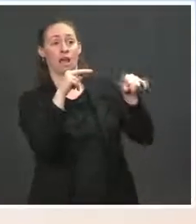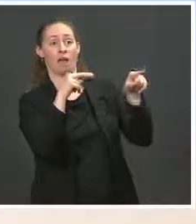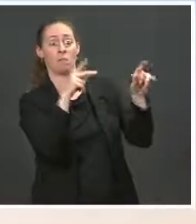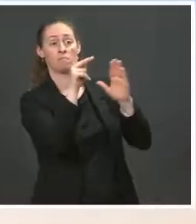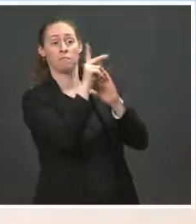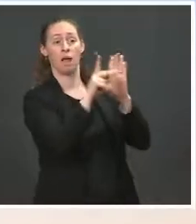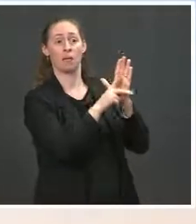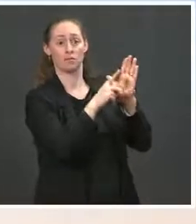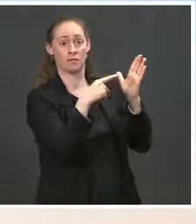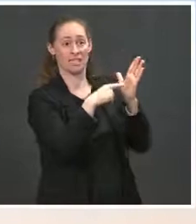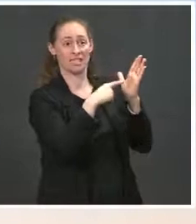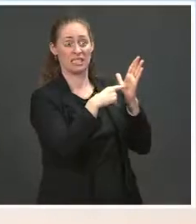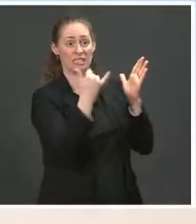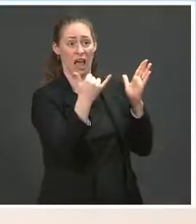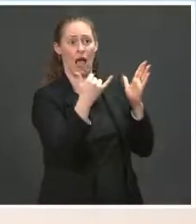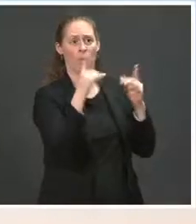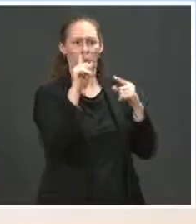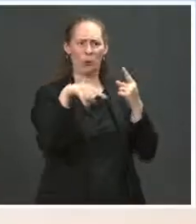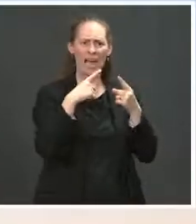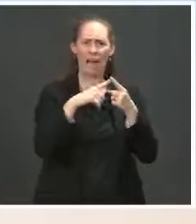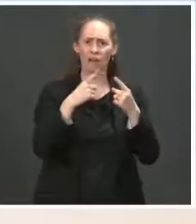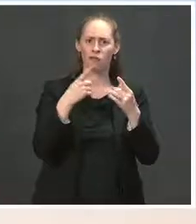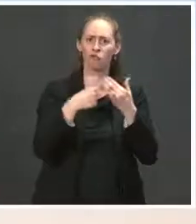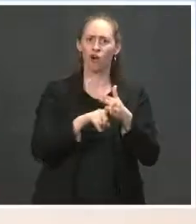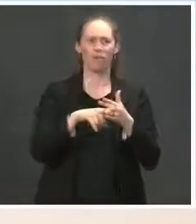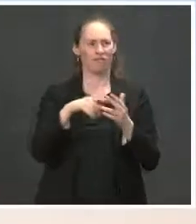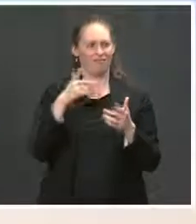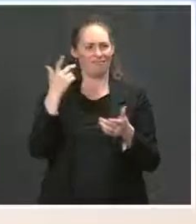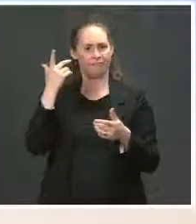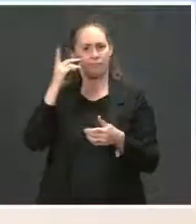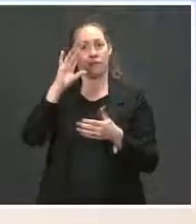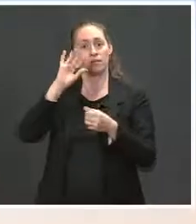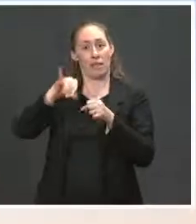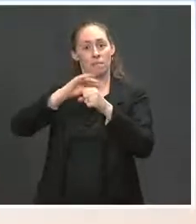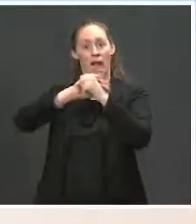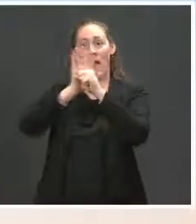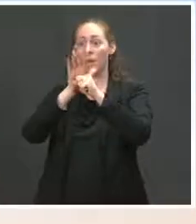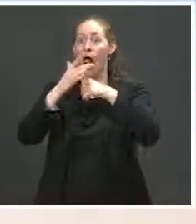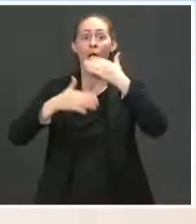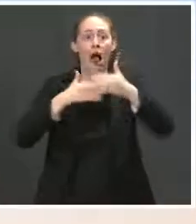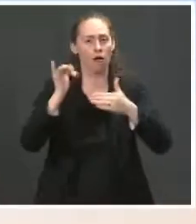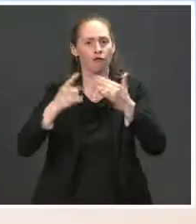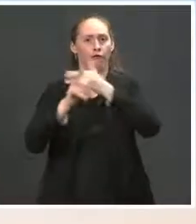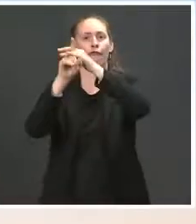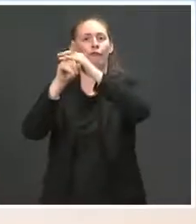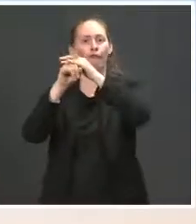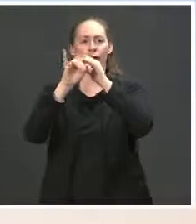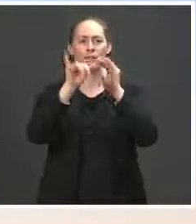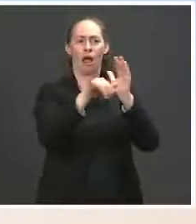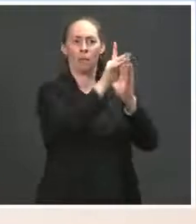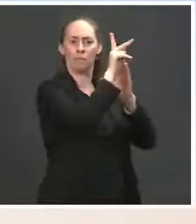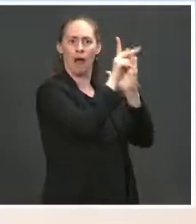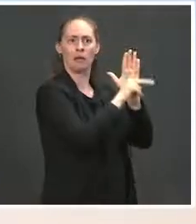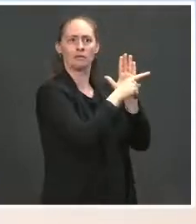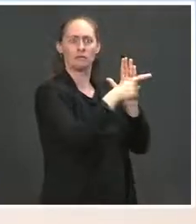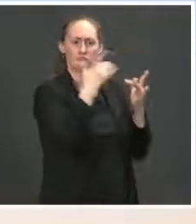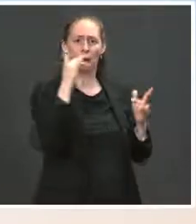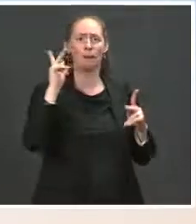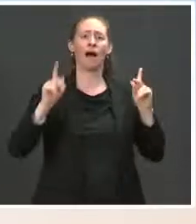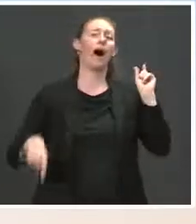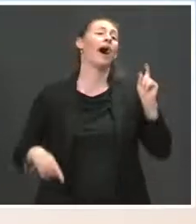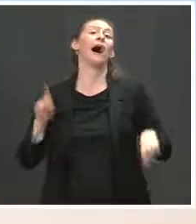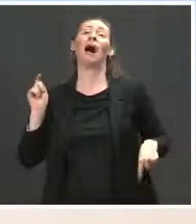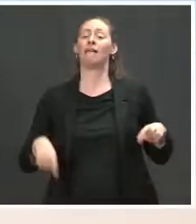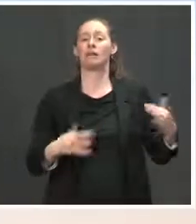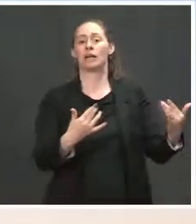we're still in the middle of a global pandemic and that keeping the American people safe and ensuring that we are taking responsible steps as it relates